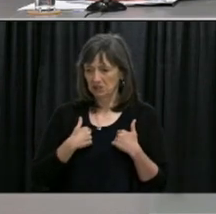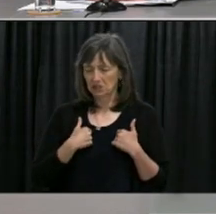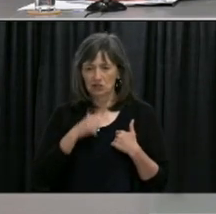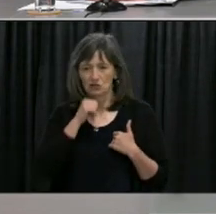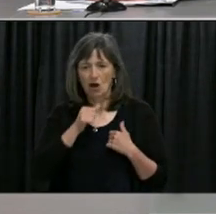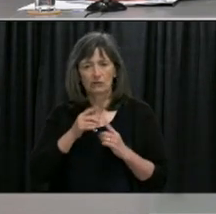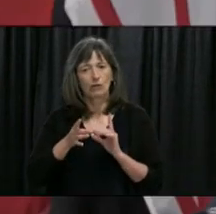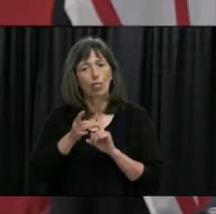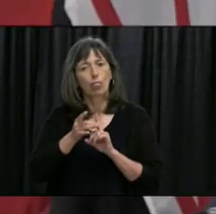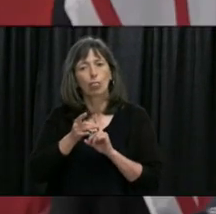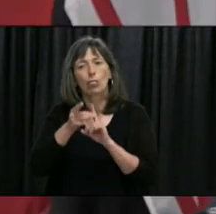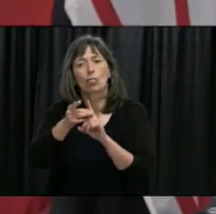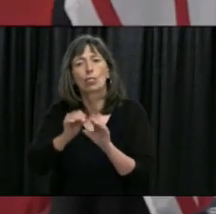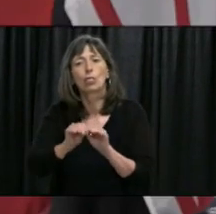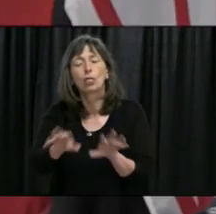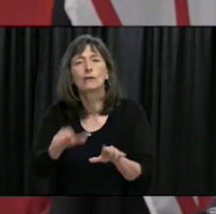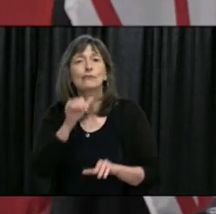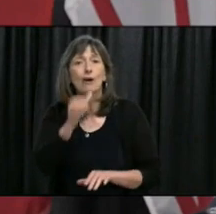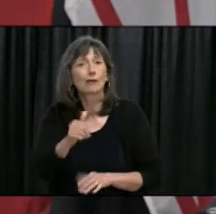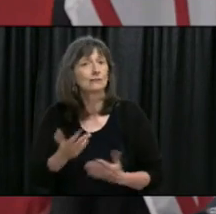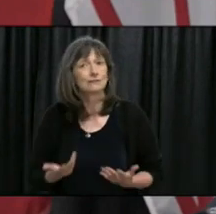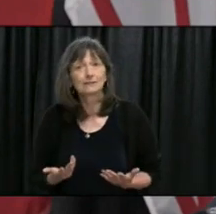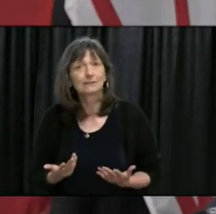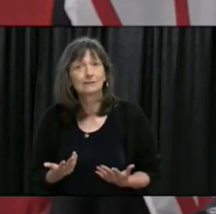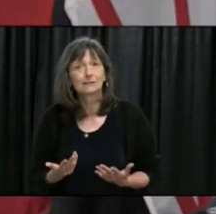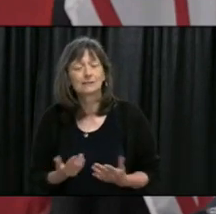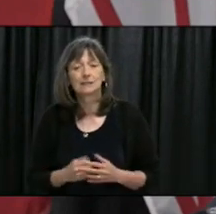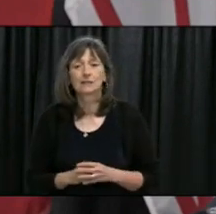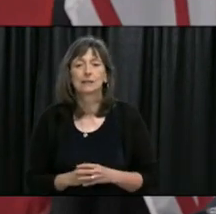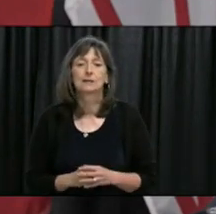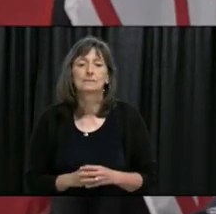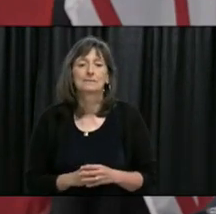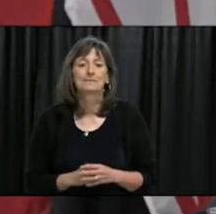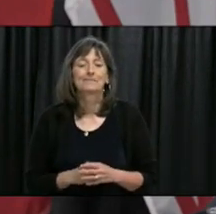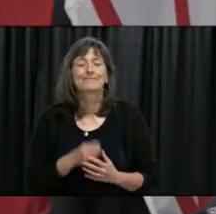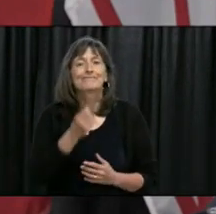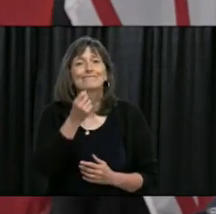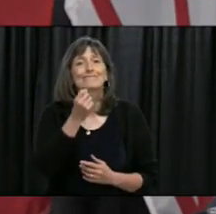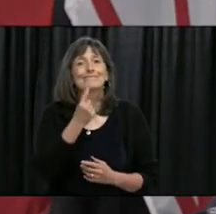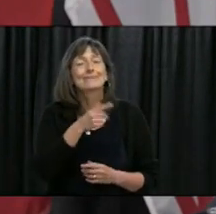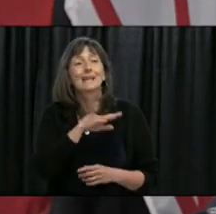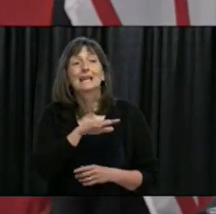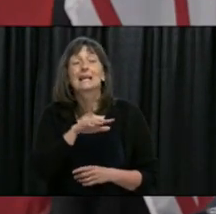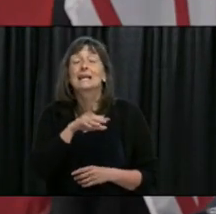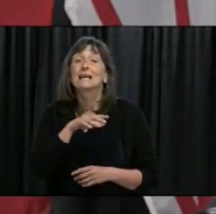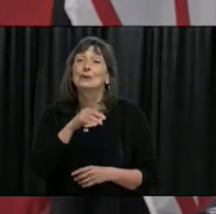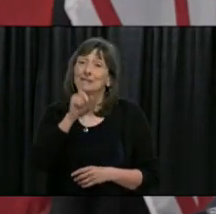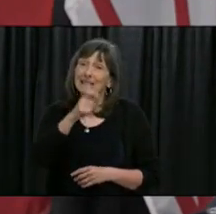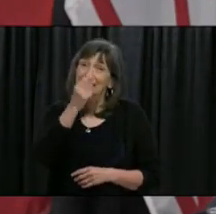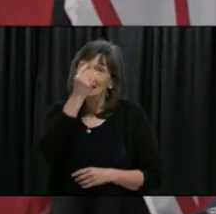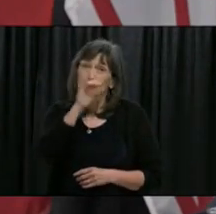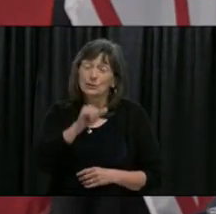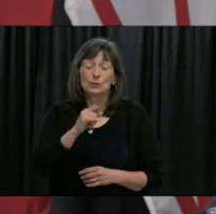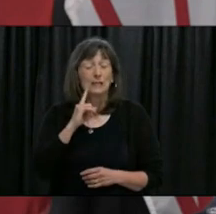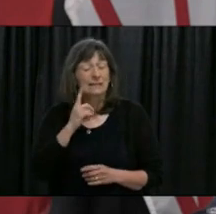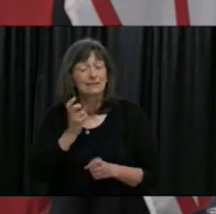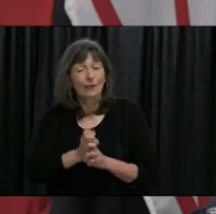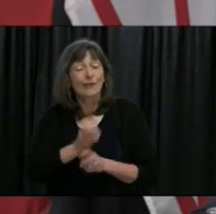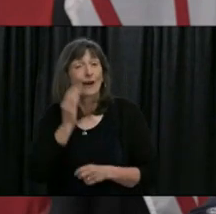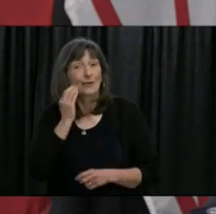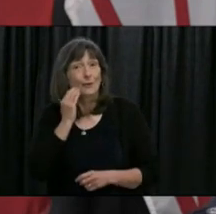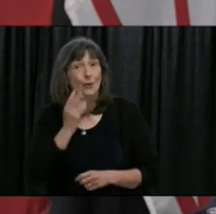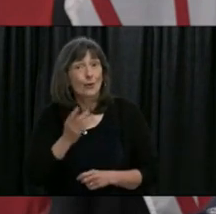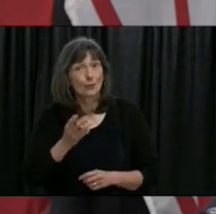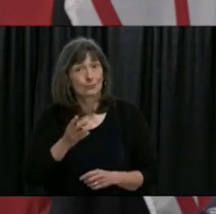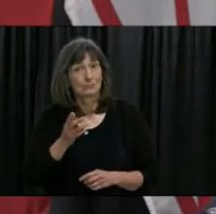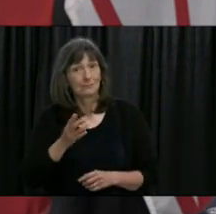propagating the virus I think one thing we need to consider is that these are secondary residents for some people and it is difficult these are people that